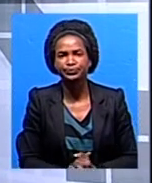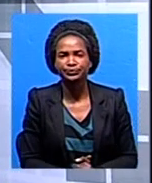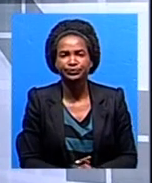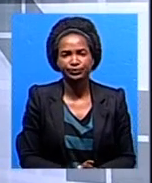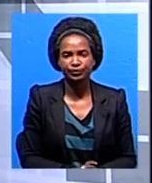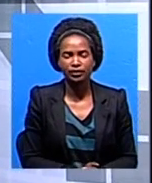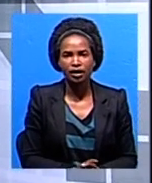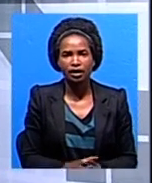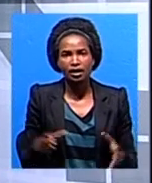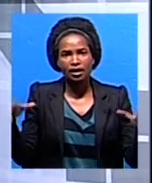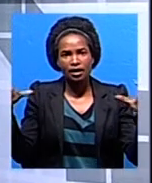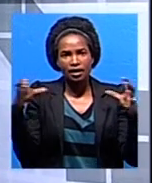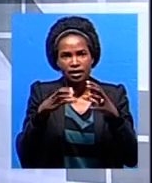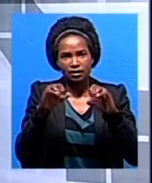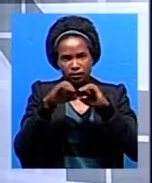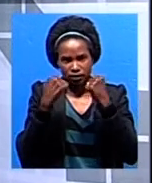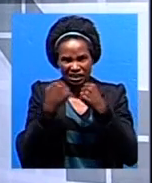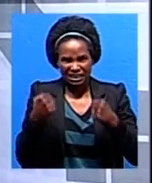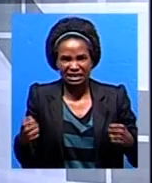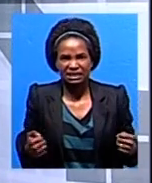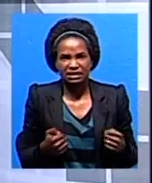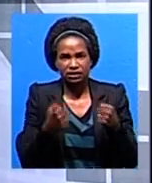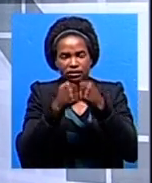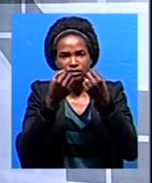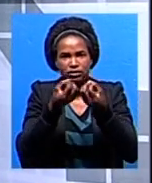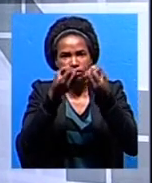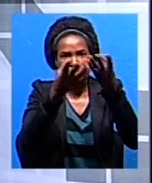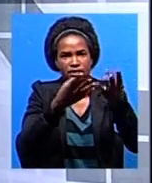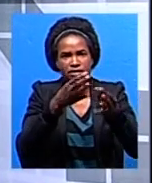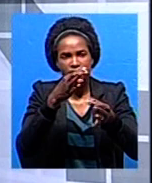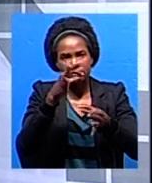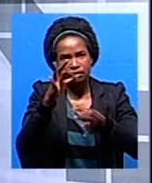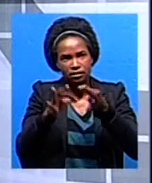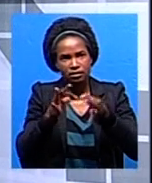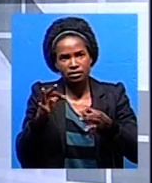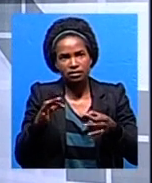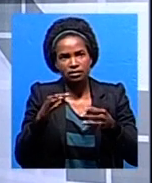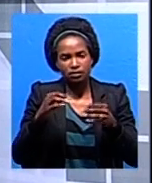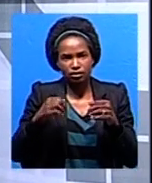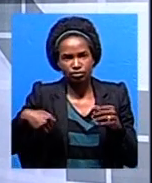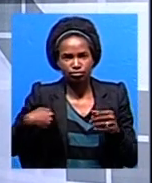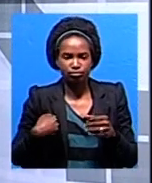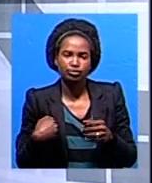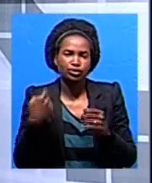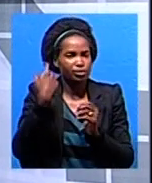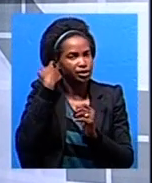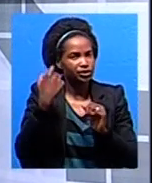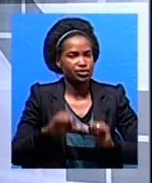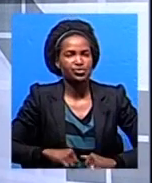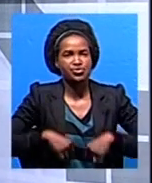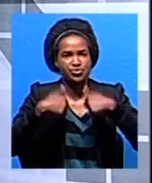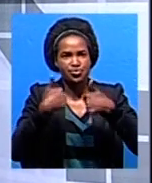The Motor Vehicle Accident Fund has donated rehabilitation equipment to the Ministry of Health and Social Services. The equipment, worth